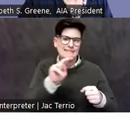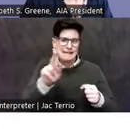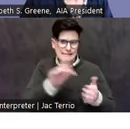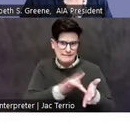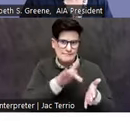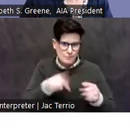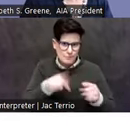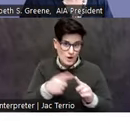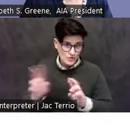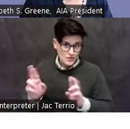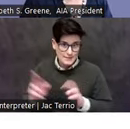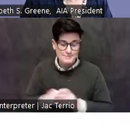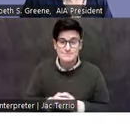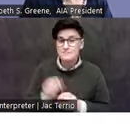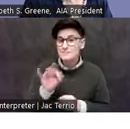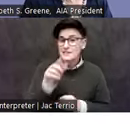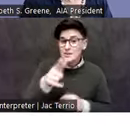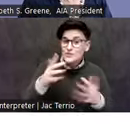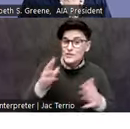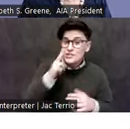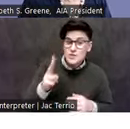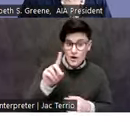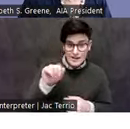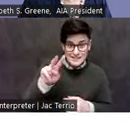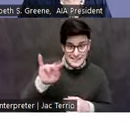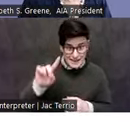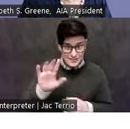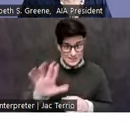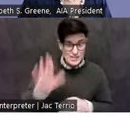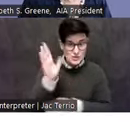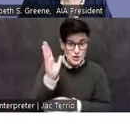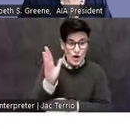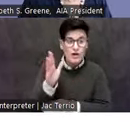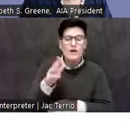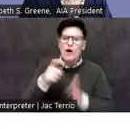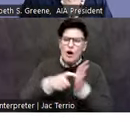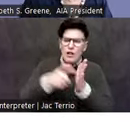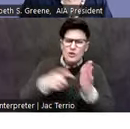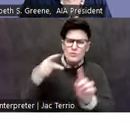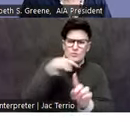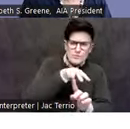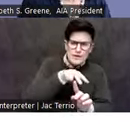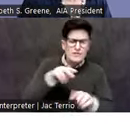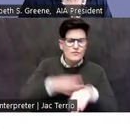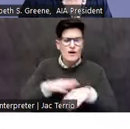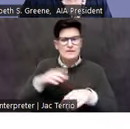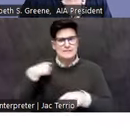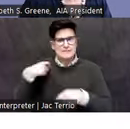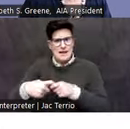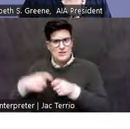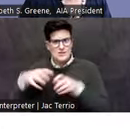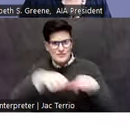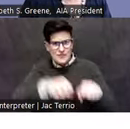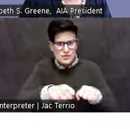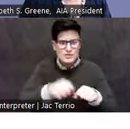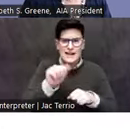If you joined us for David's talk that gave an archaeological perspective on the Spanish invasion of Aztec Mexico, today's format